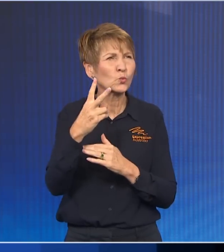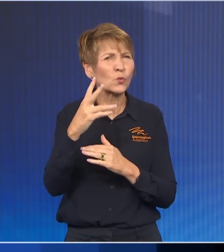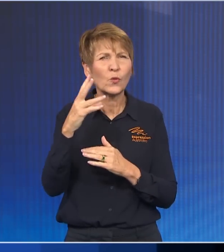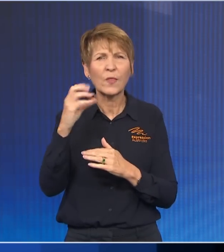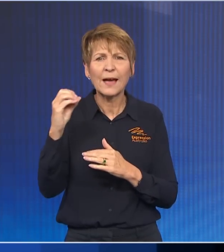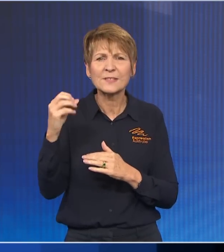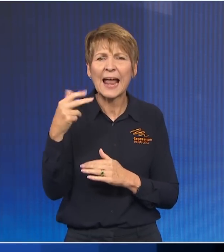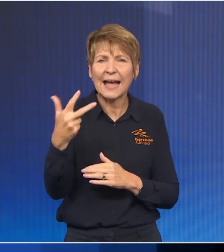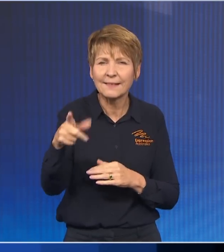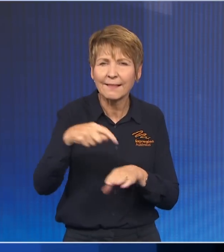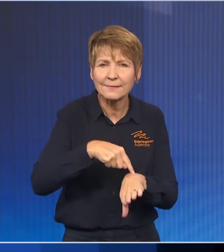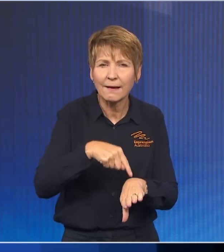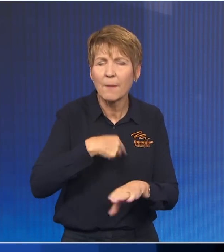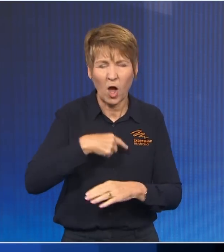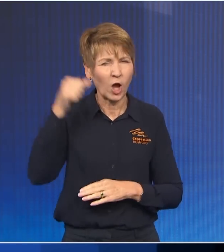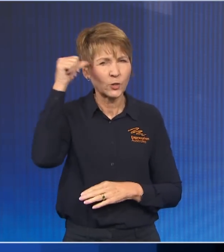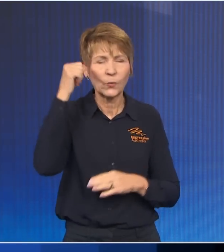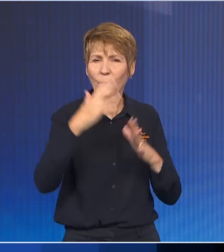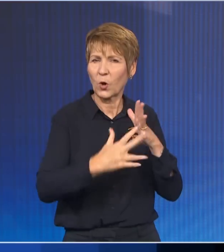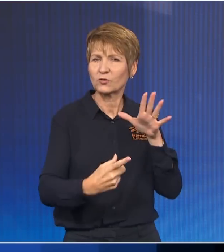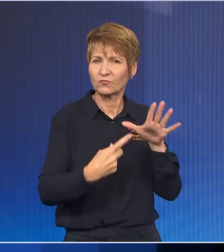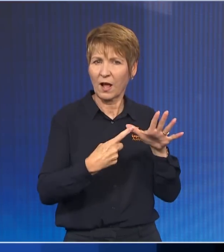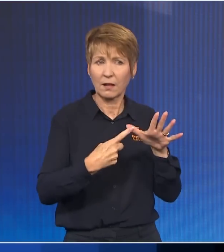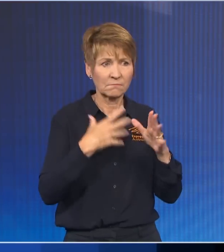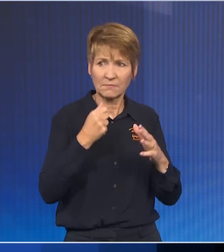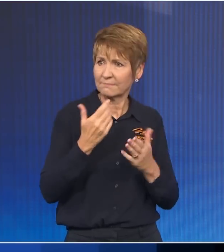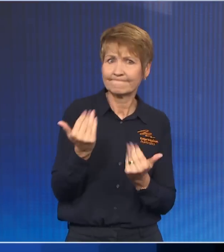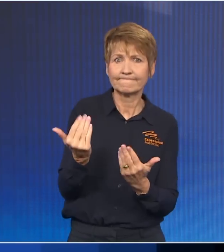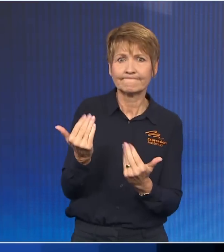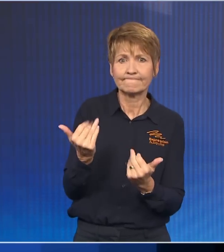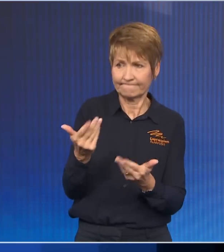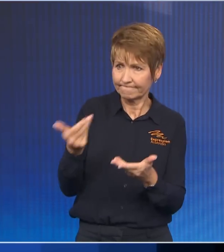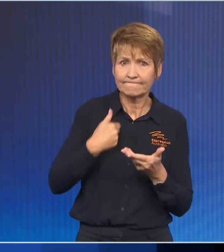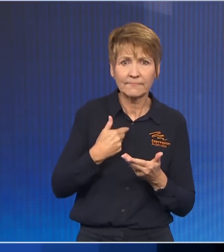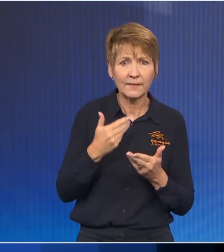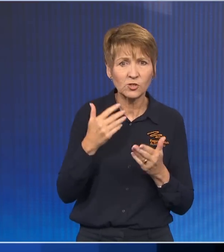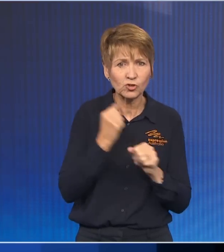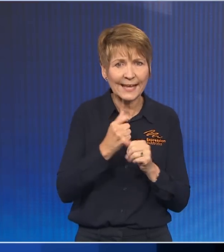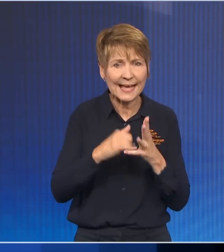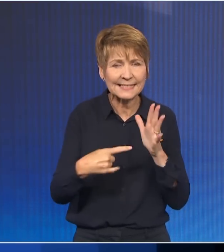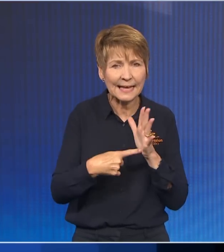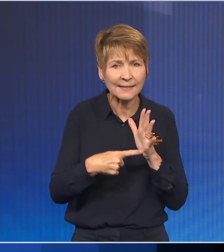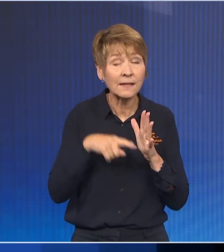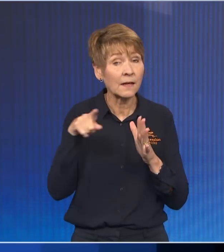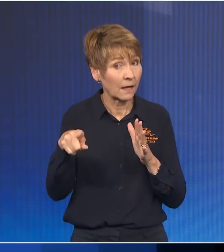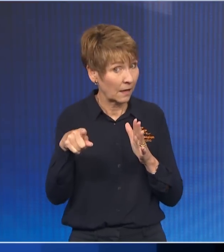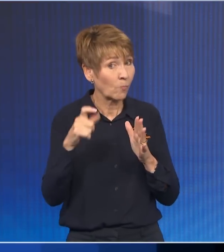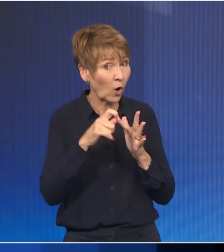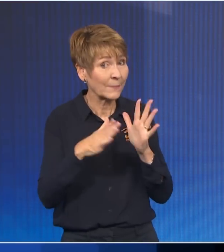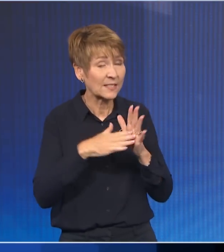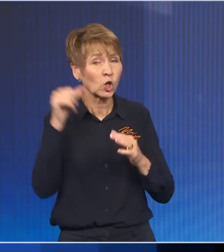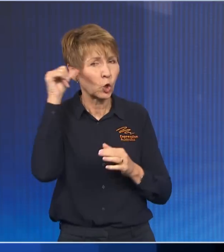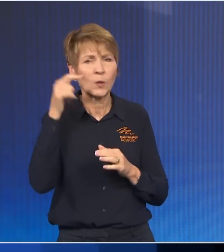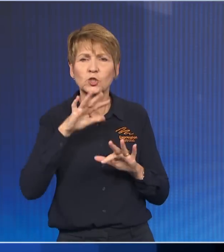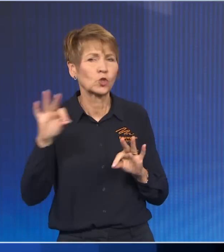knew then that we needed to get Western Australia its fair share of GST. Scott knew he did not have to convince Western Australians.